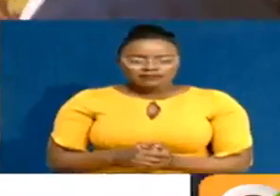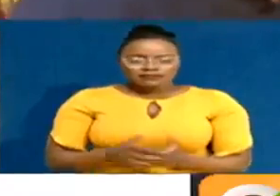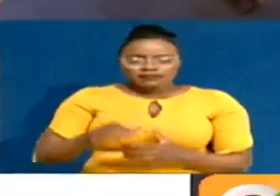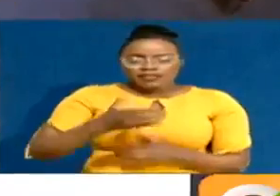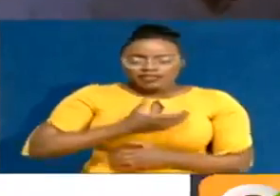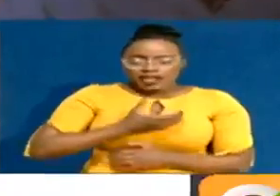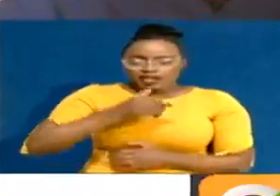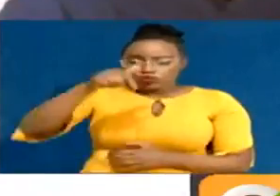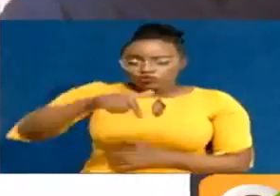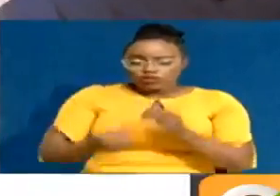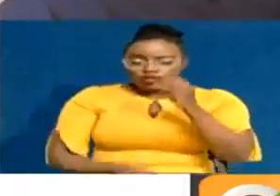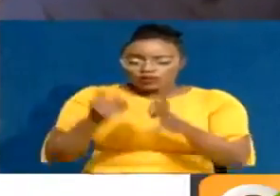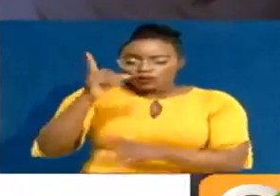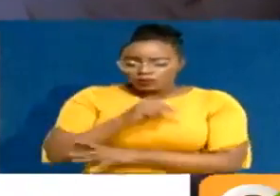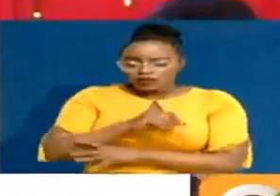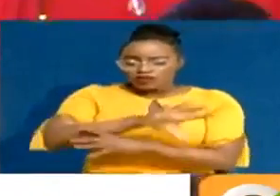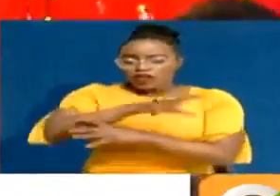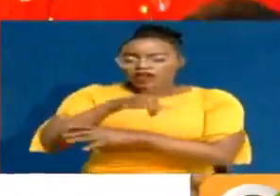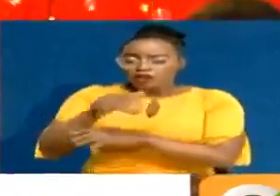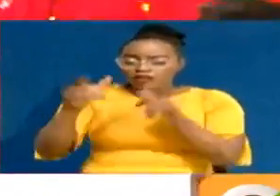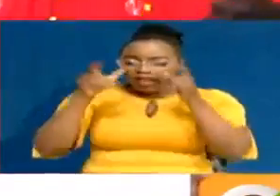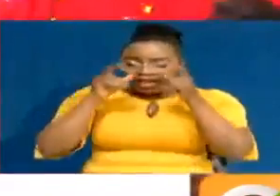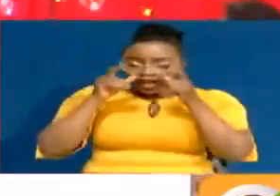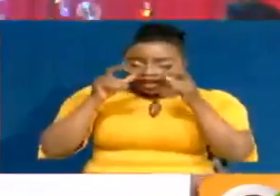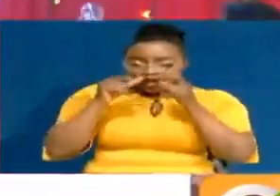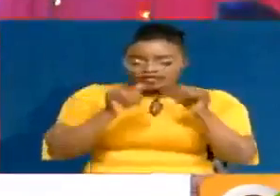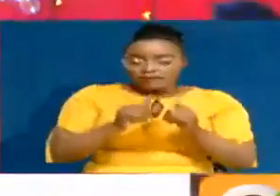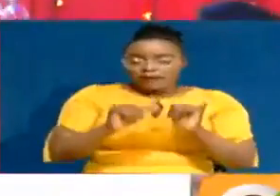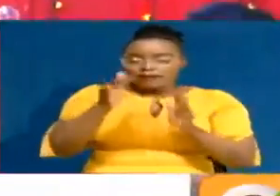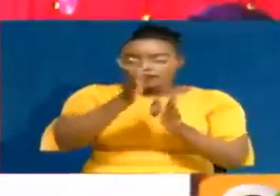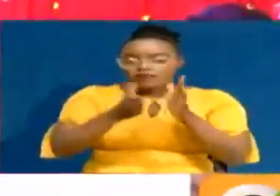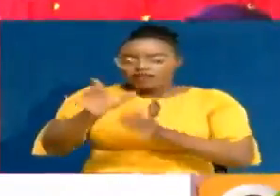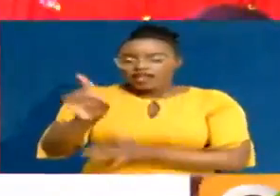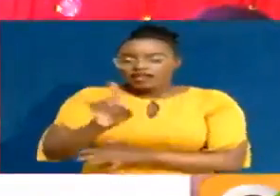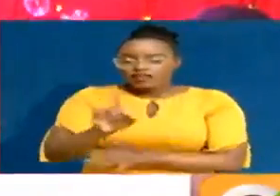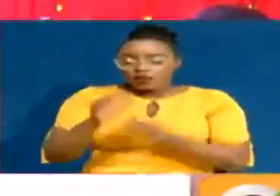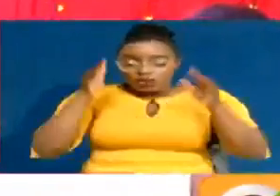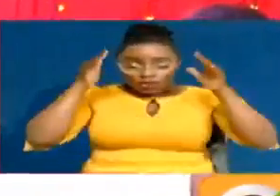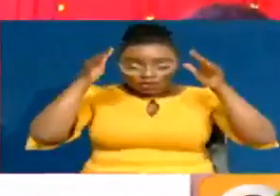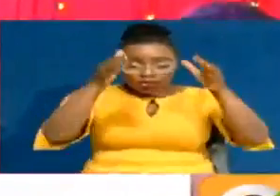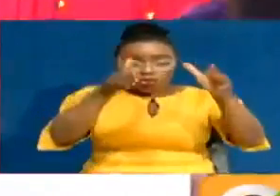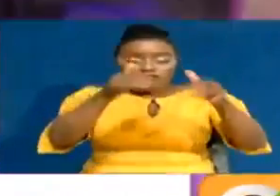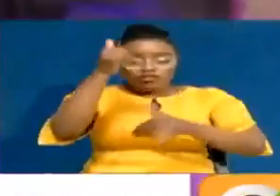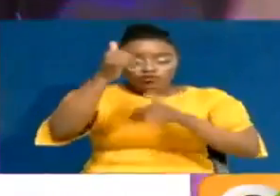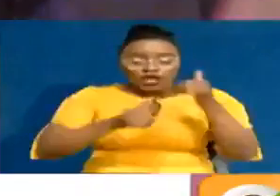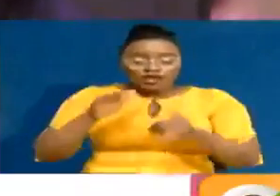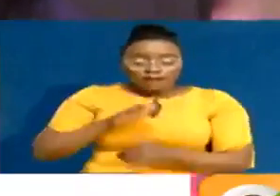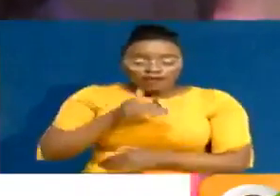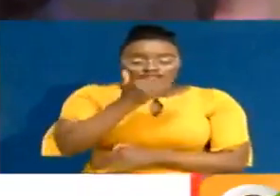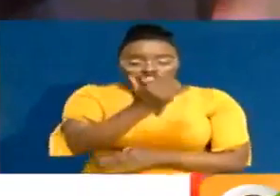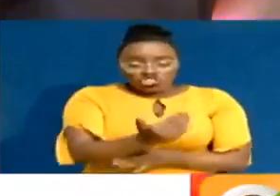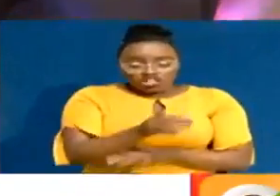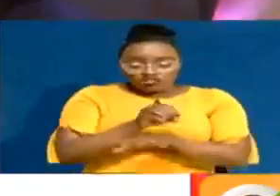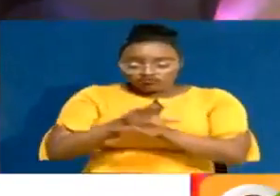The council today launched an ambitious county AIDS implementation plan in Nairobi with attention shifting to ending mother-to-child